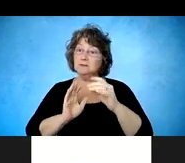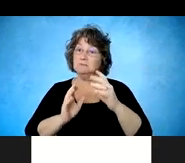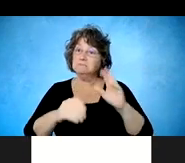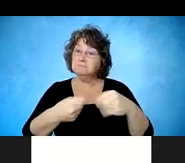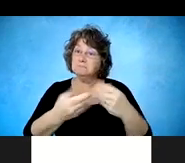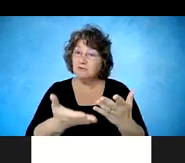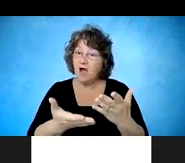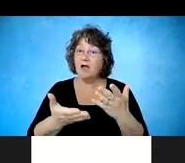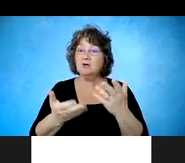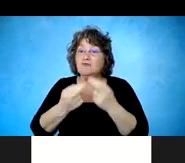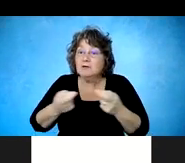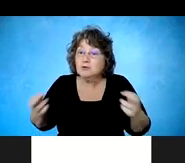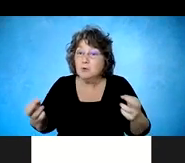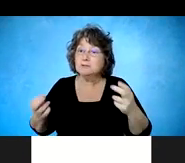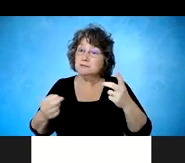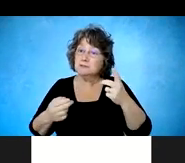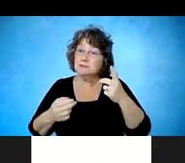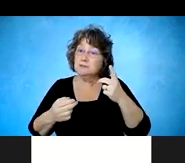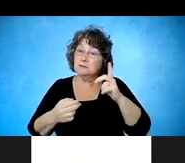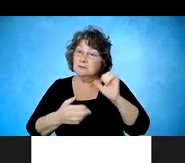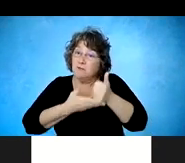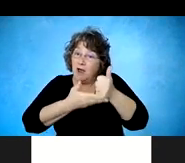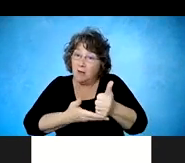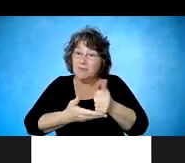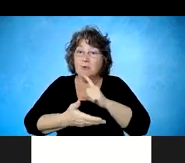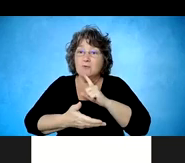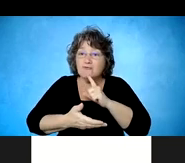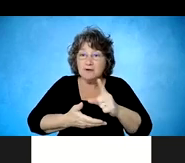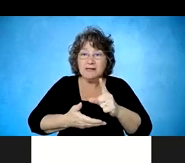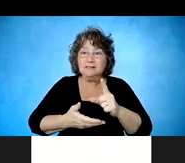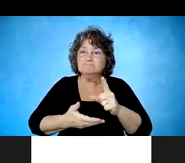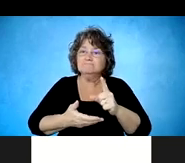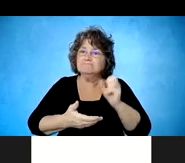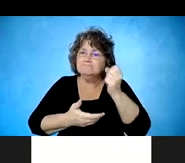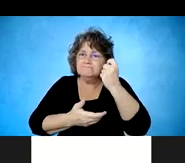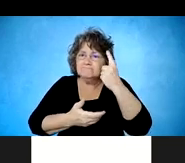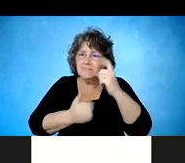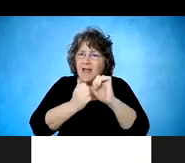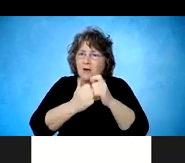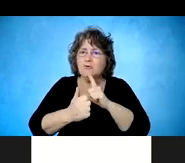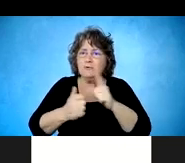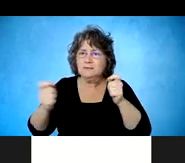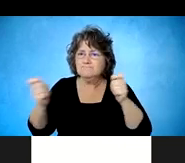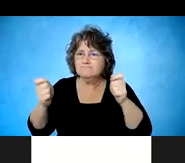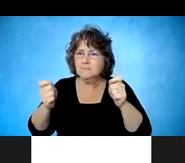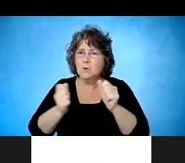that they can use to overcome some of the barriers or perceived barriers about returning to employment.